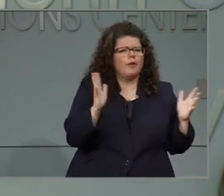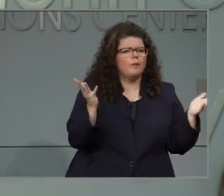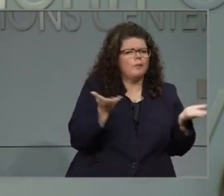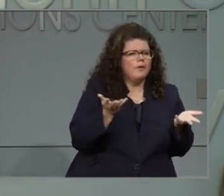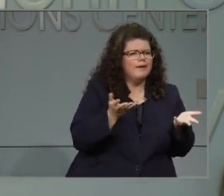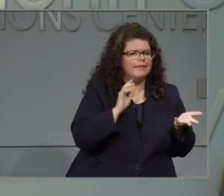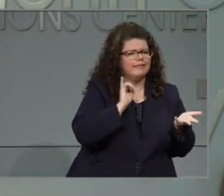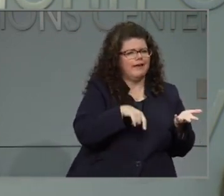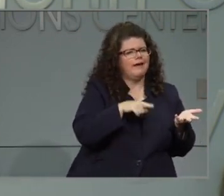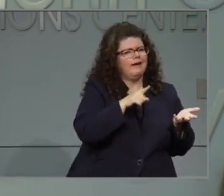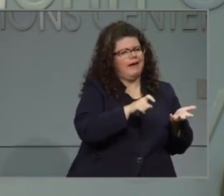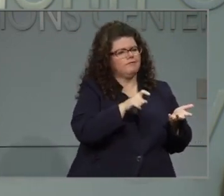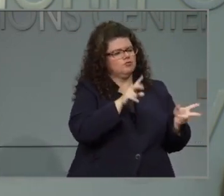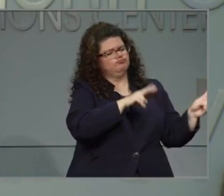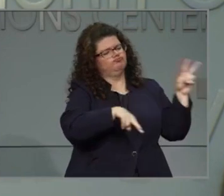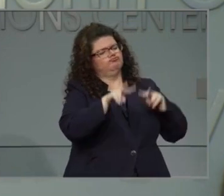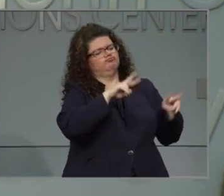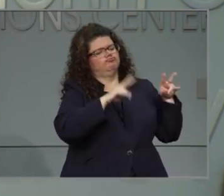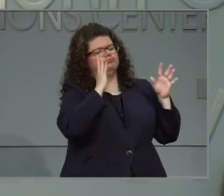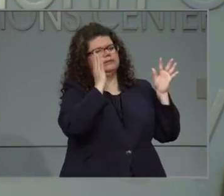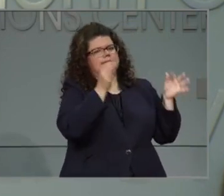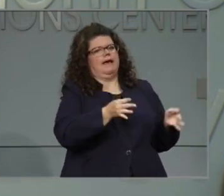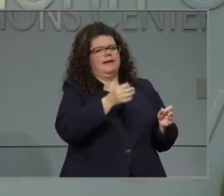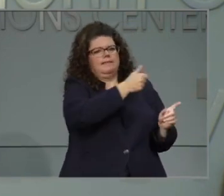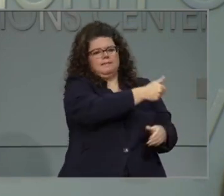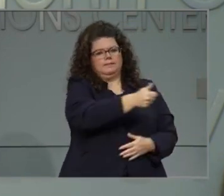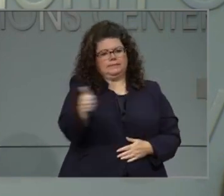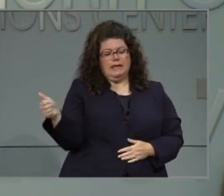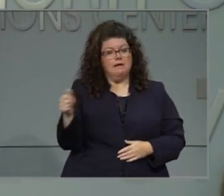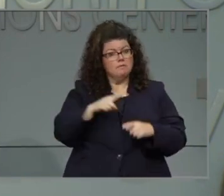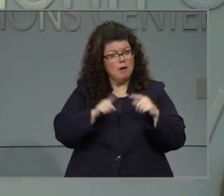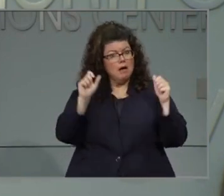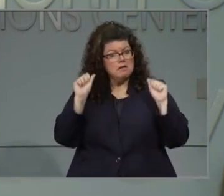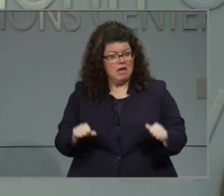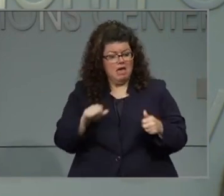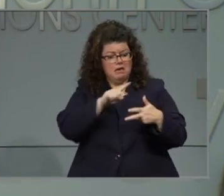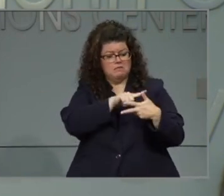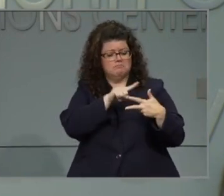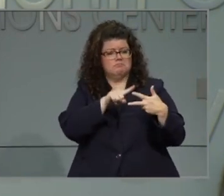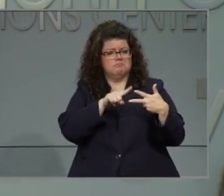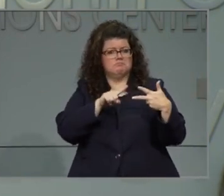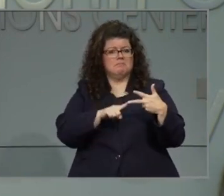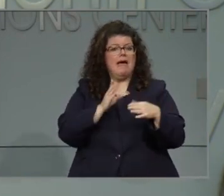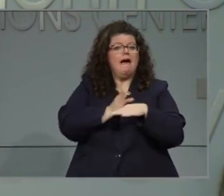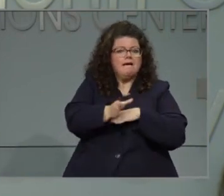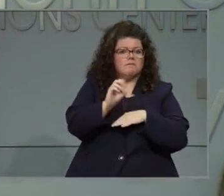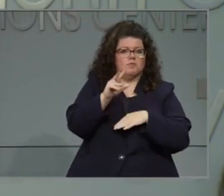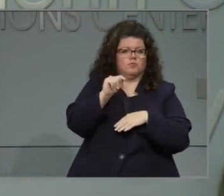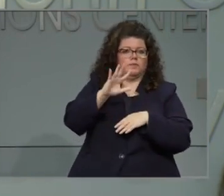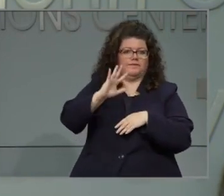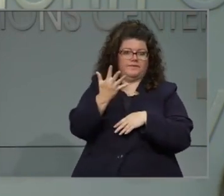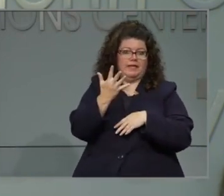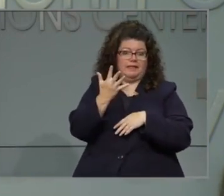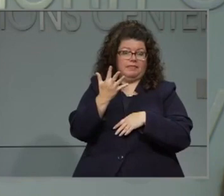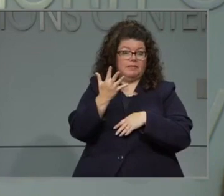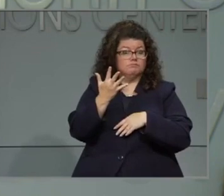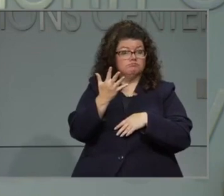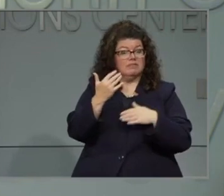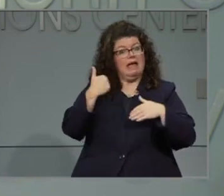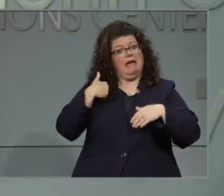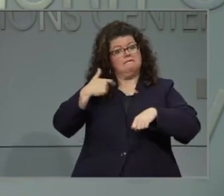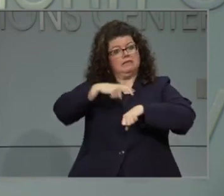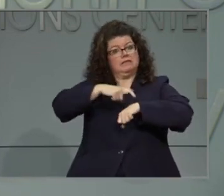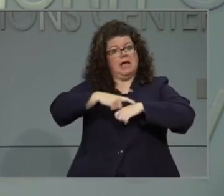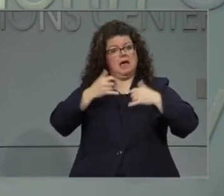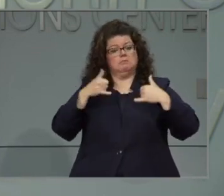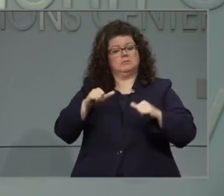situation that they are in, but it is an option for them, and it is something to consider between now and then. Dr.